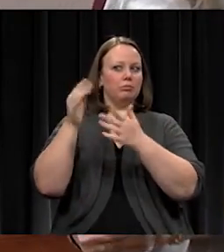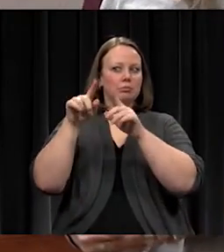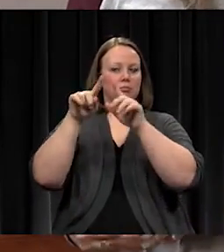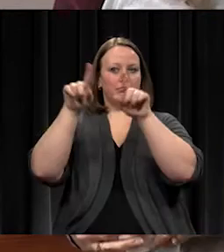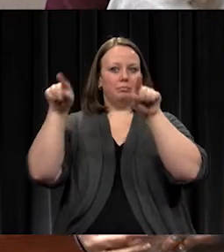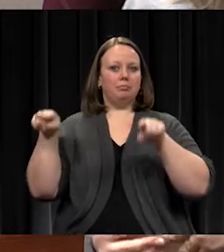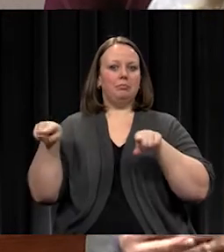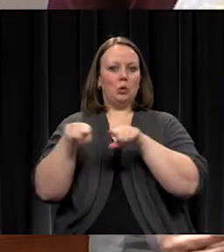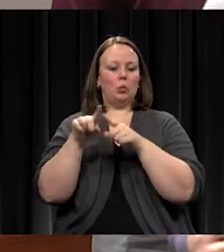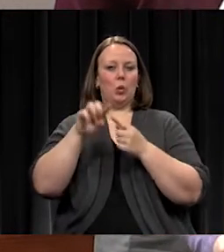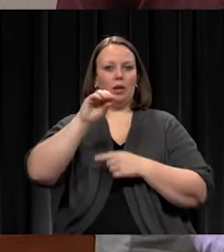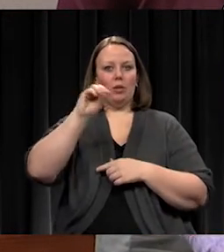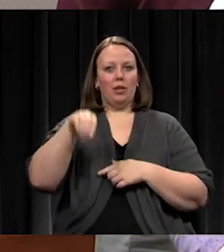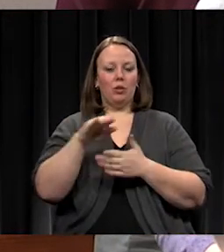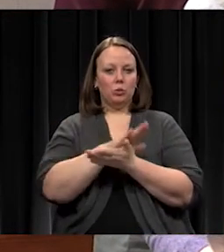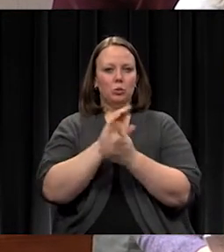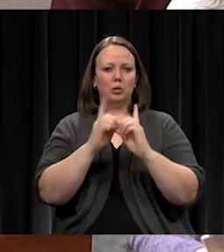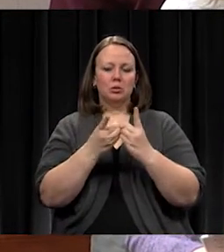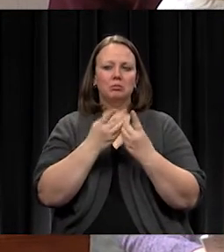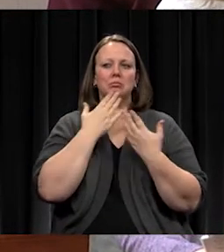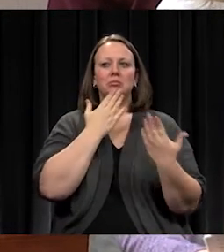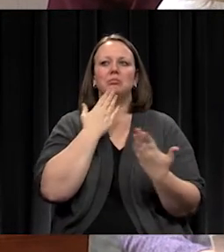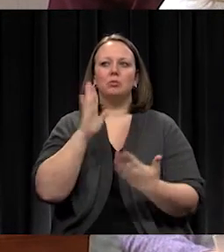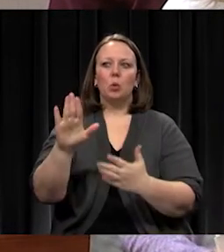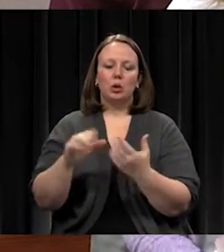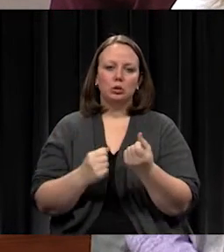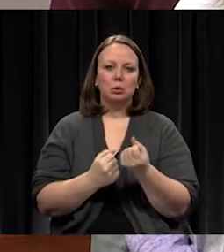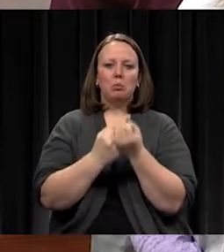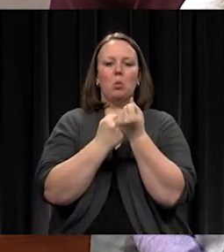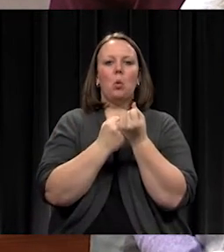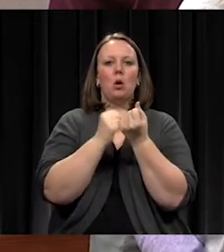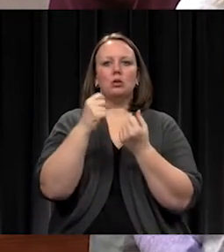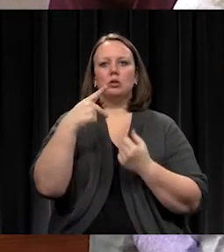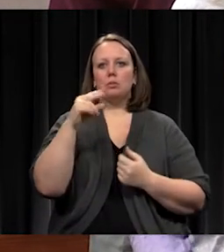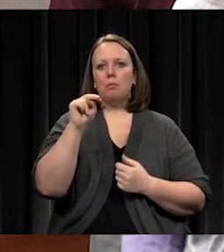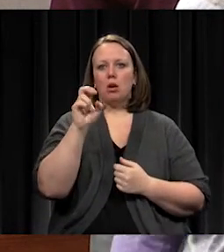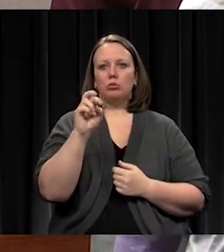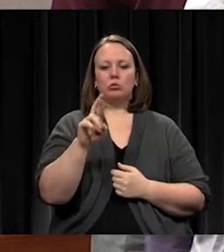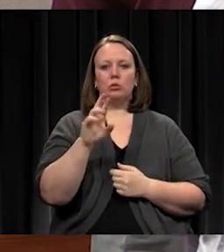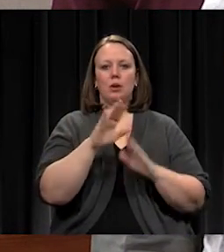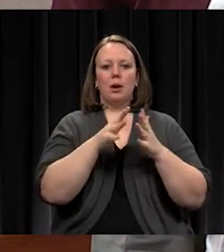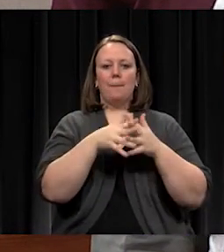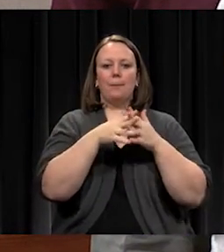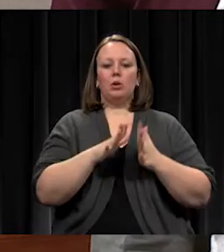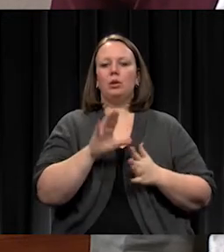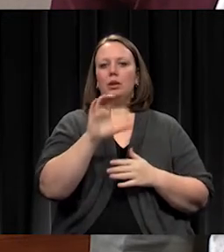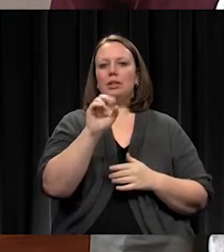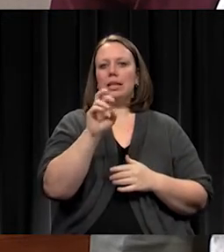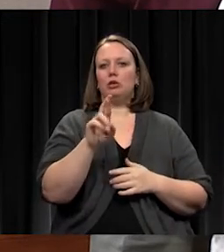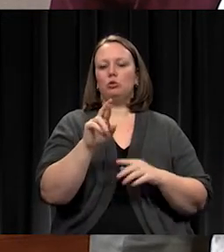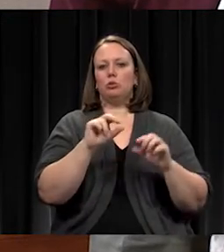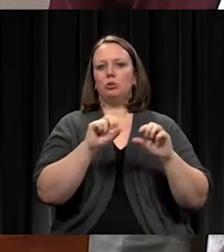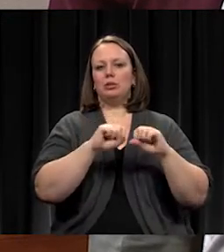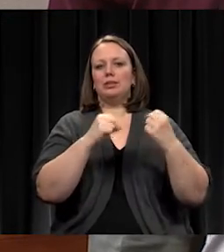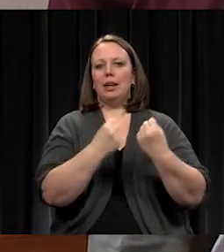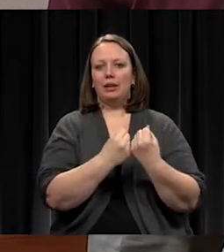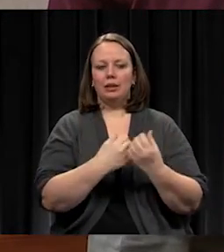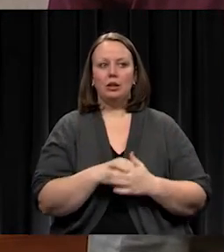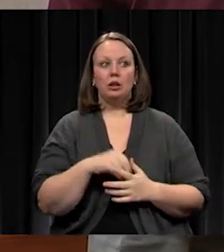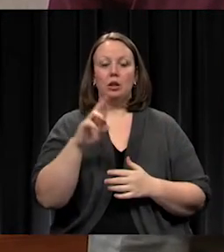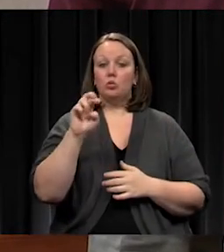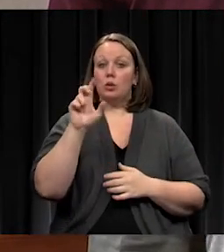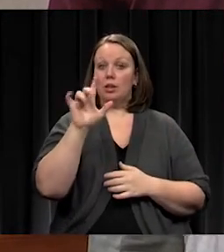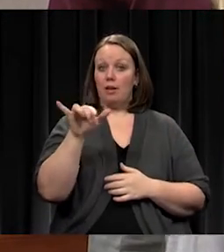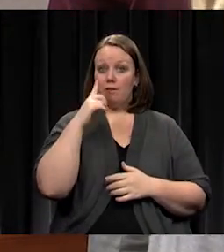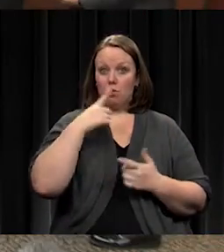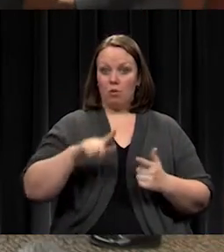in appreciation of your support and sponsorship to the American Cancer Society. The Relay for Life is an event held in our community